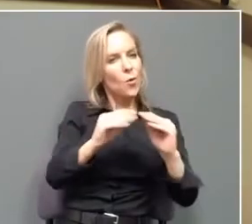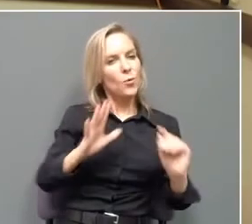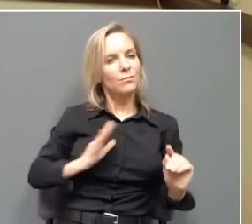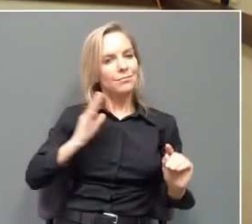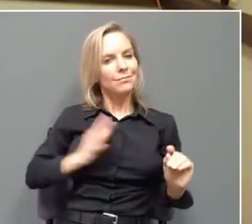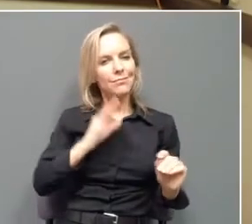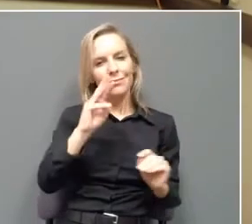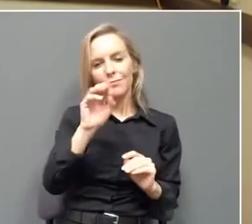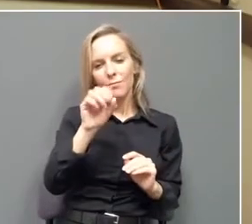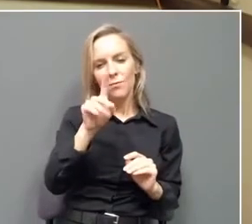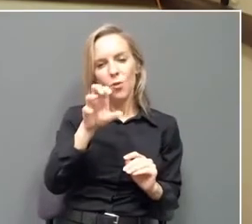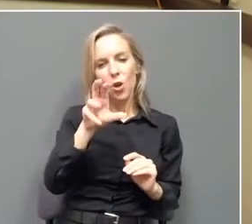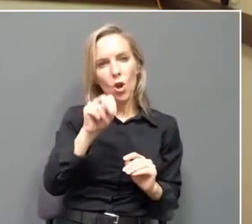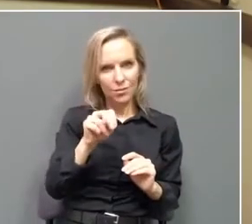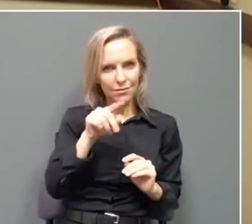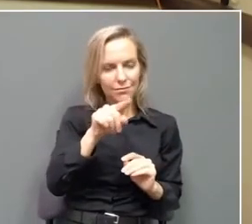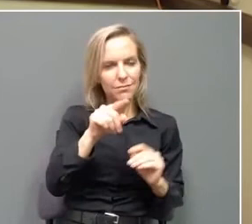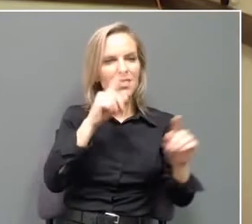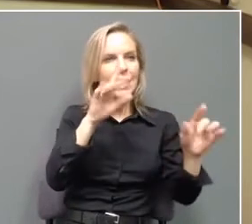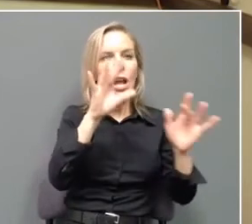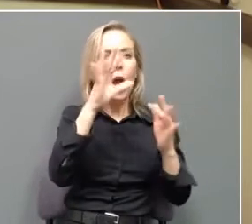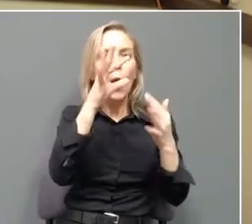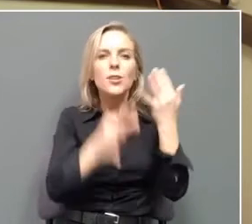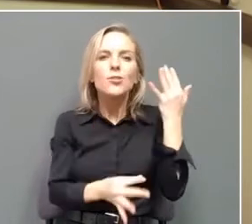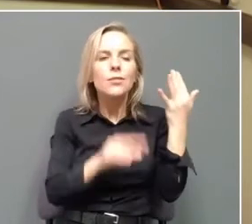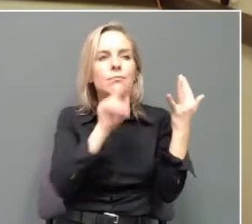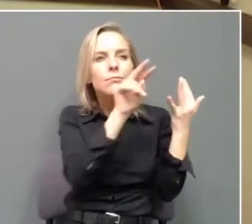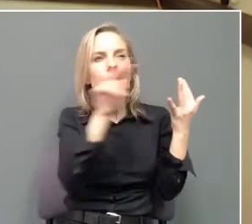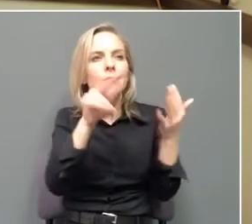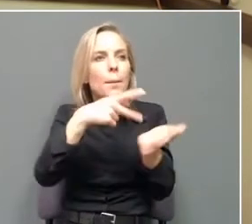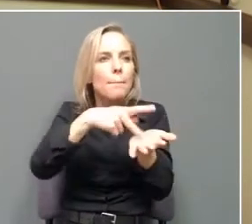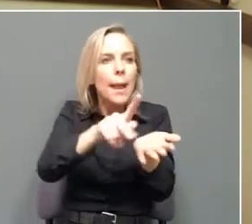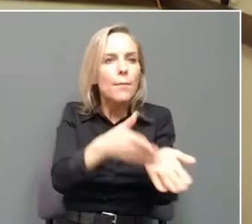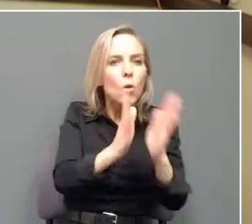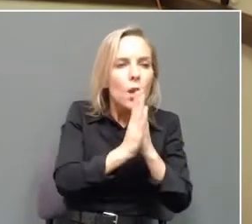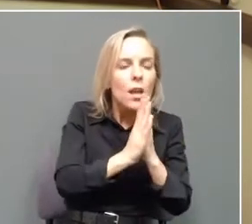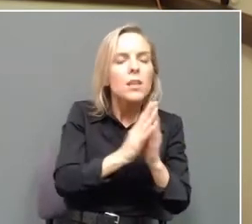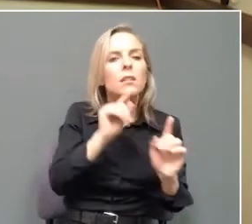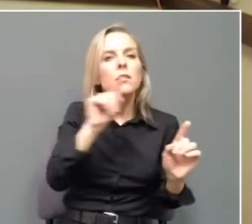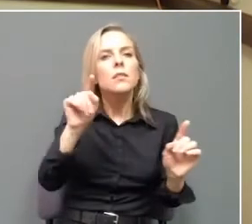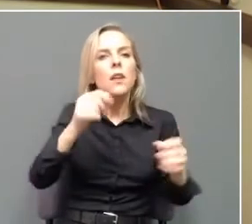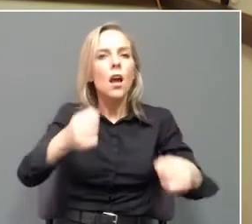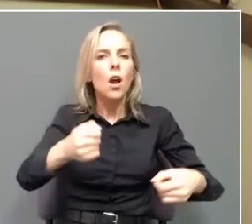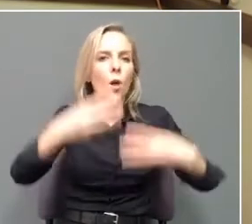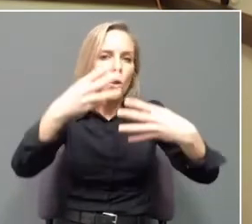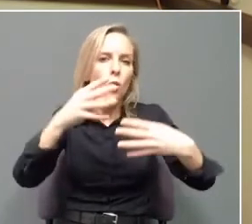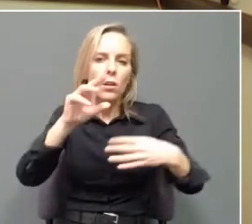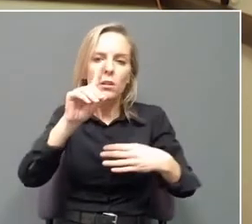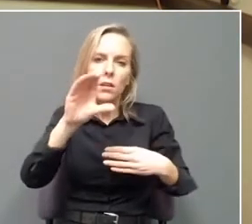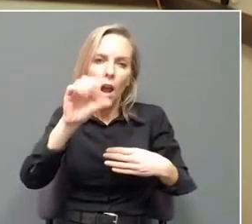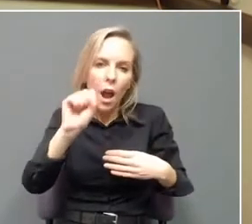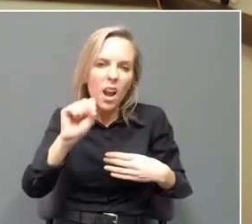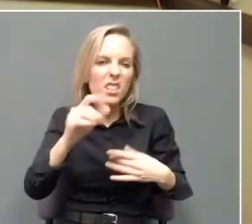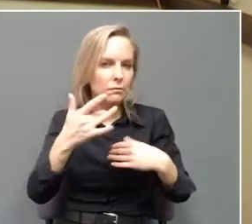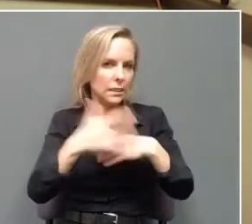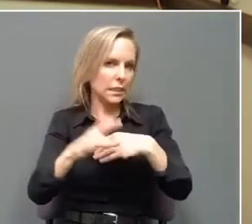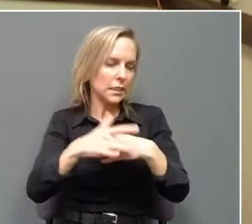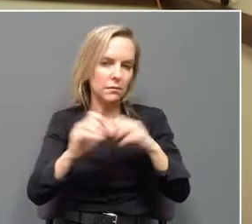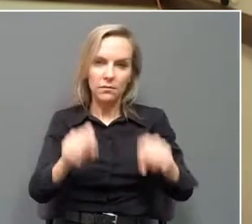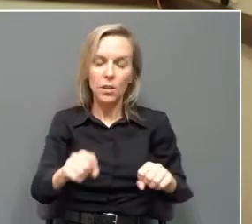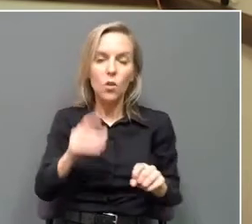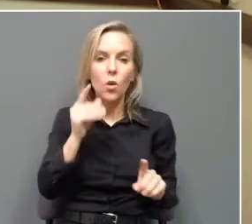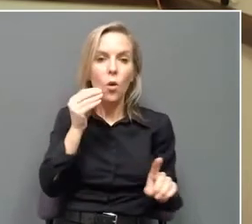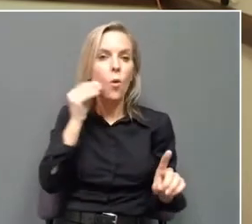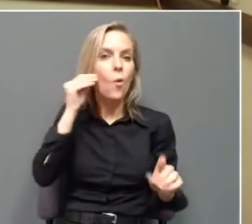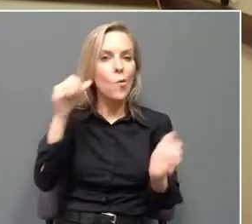has commonly used options like your payment request and document upload buttons easily available. Again, the homepage at